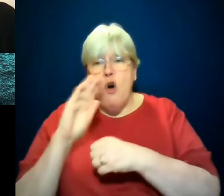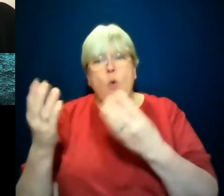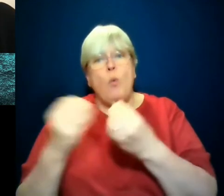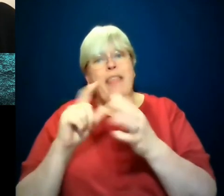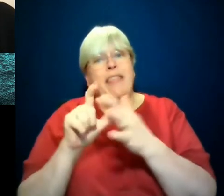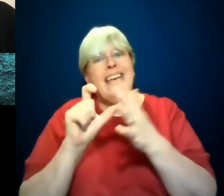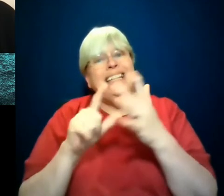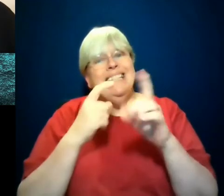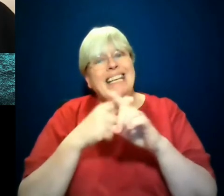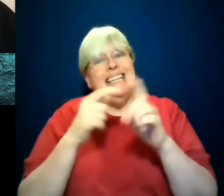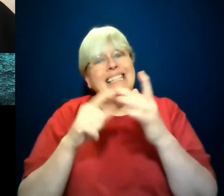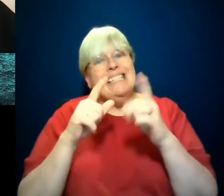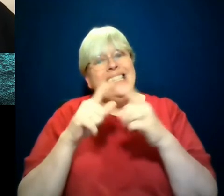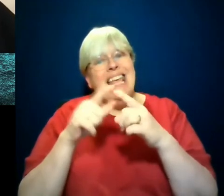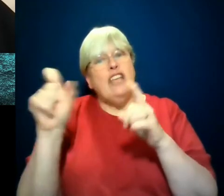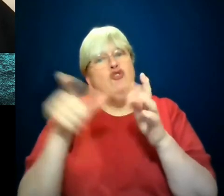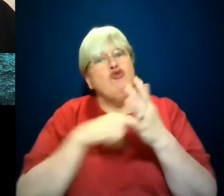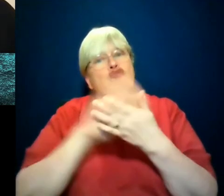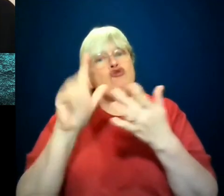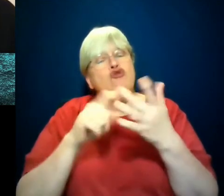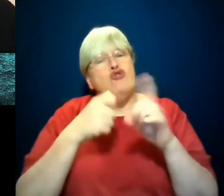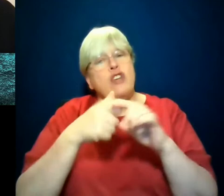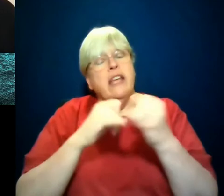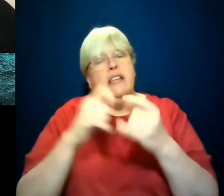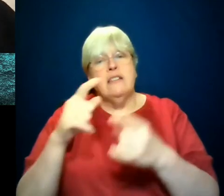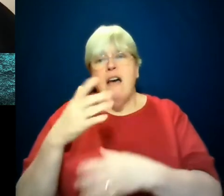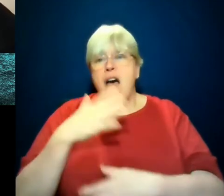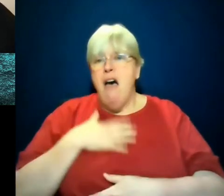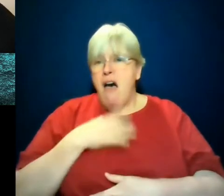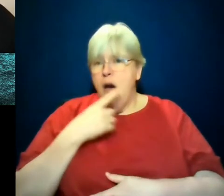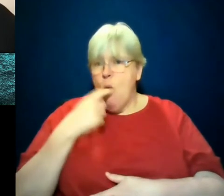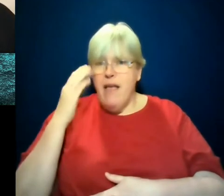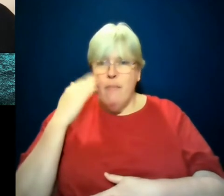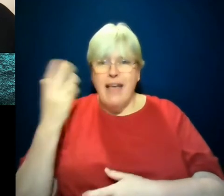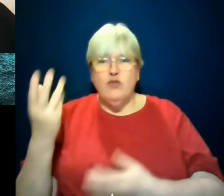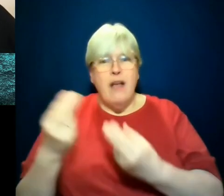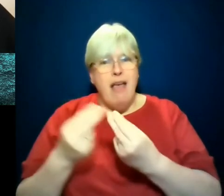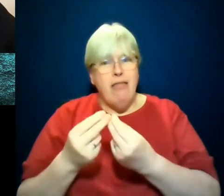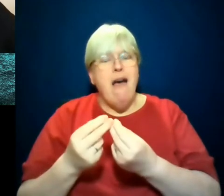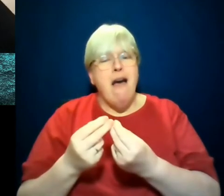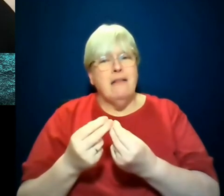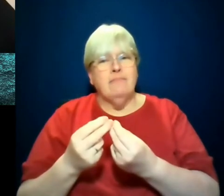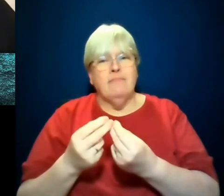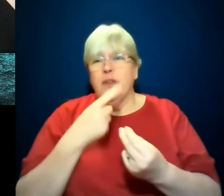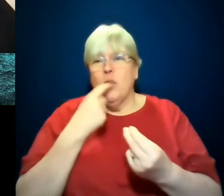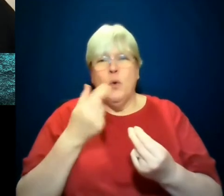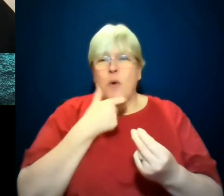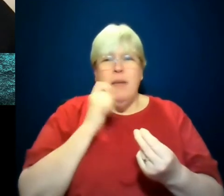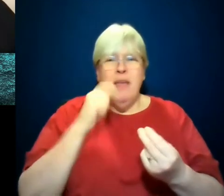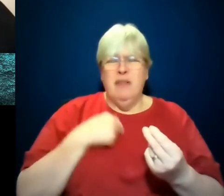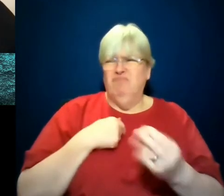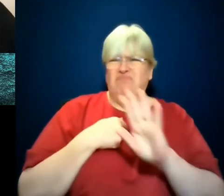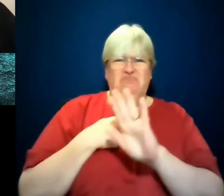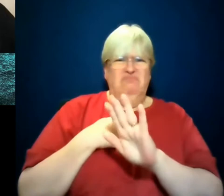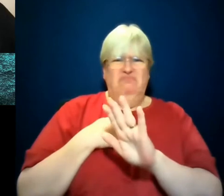the Dixie Chicks. And I've told the joke many times, that's when we lost. White people couldn't take it. They could not take it. Why is Beyonce on